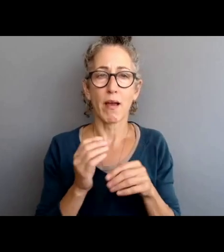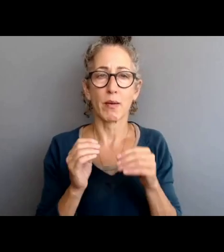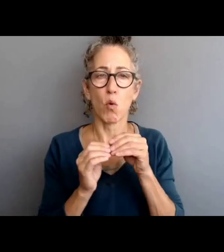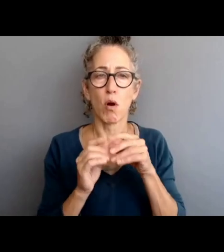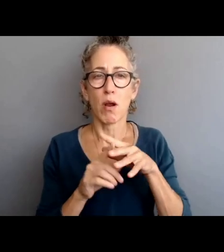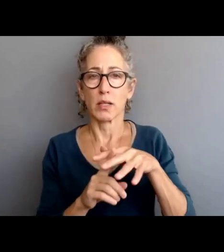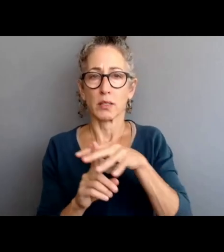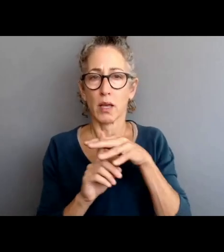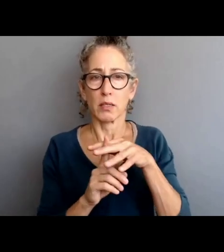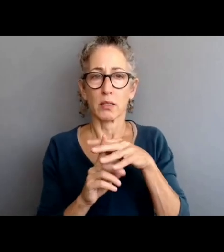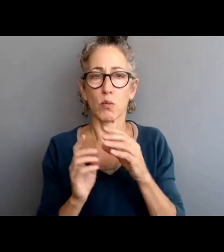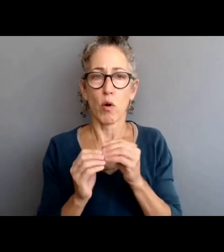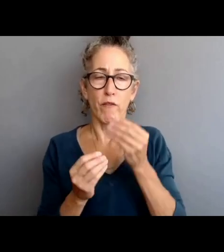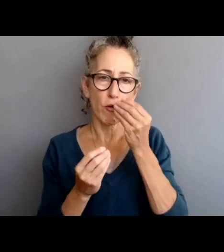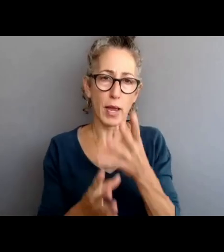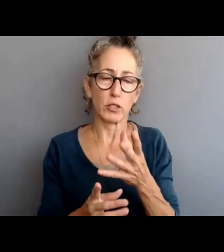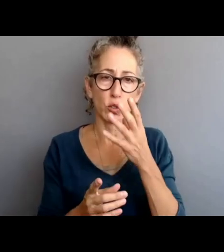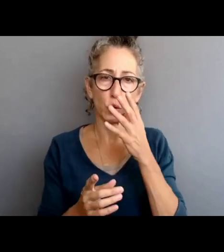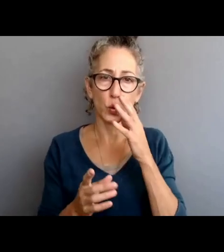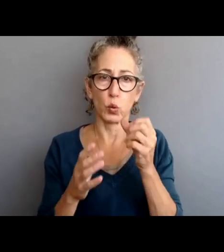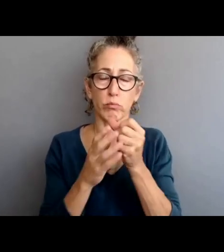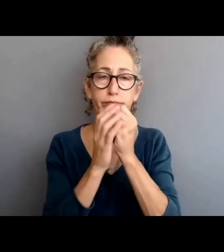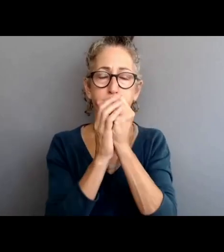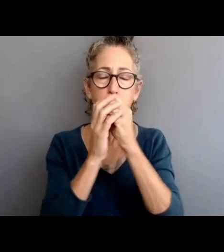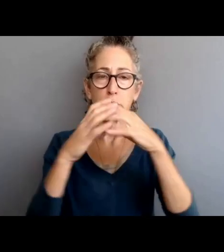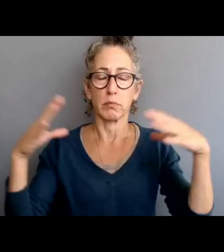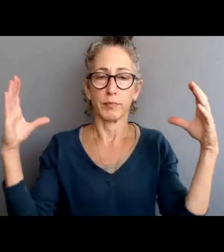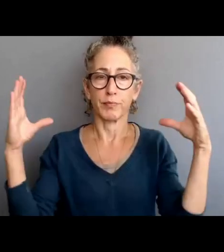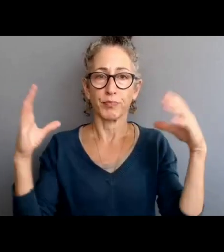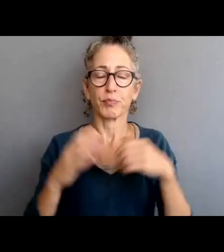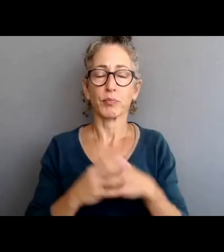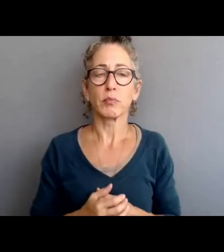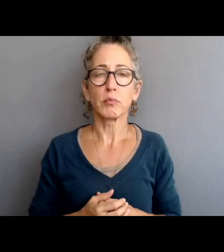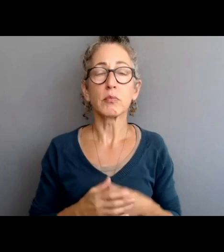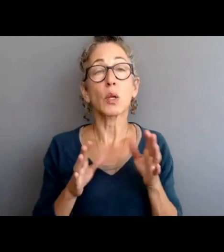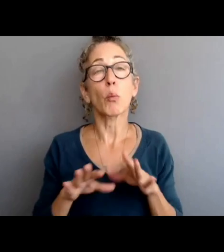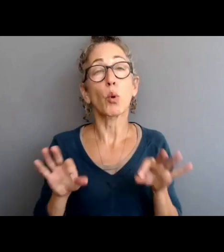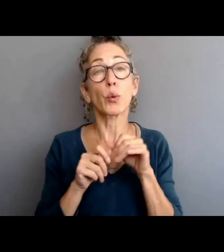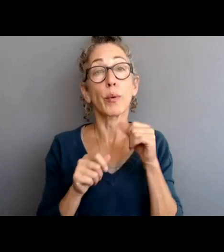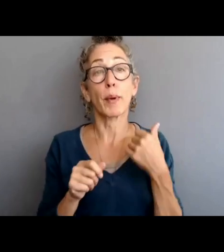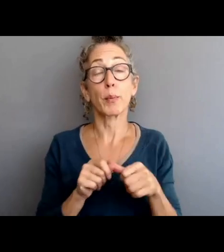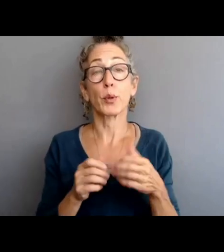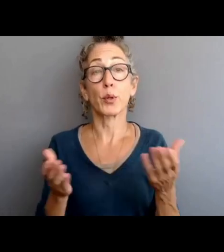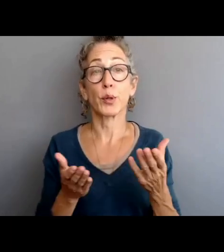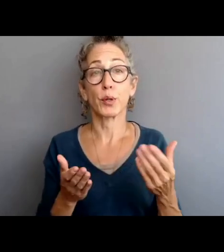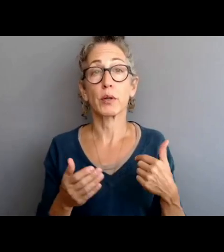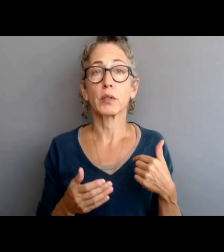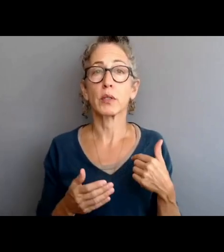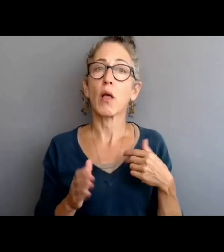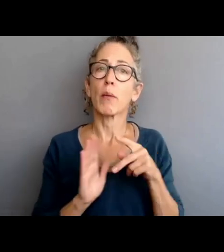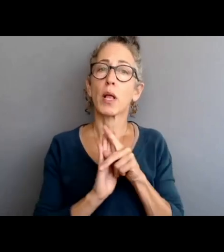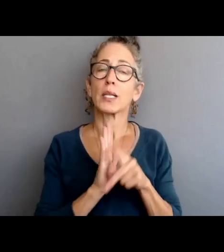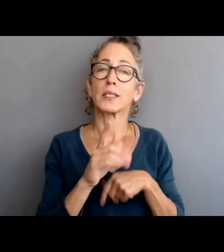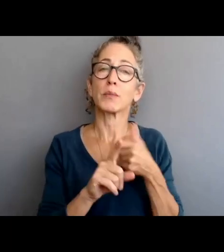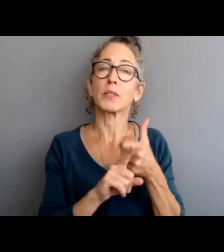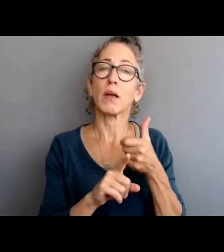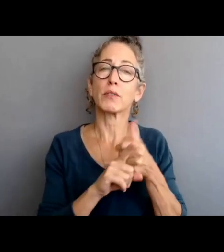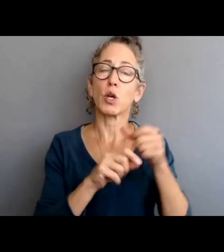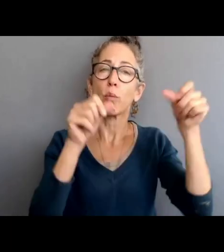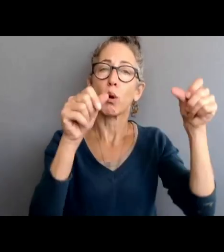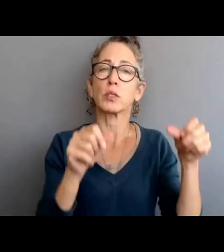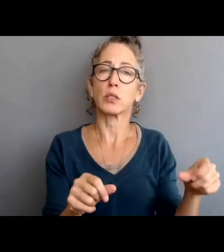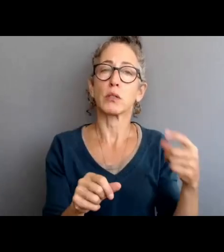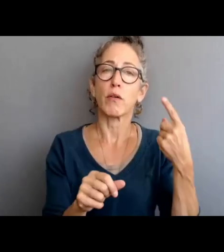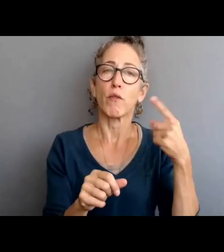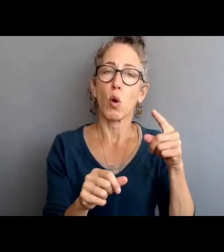policies. I think it's important to note that we have posted these policies for public comment